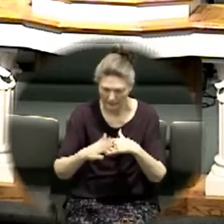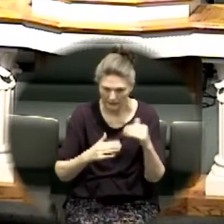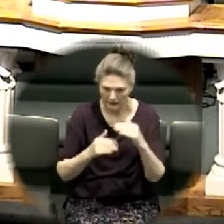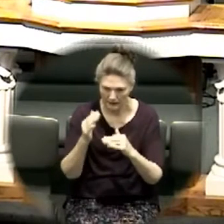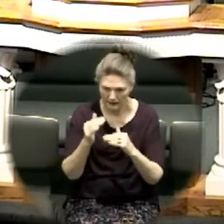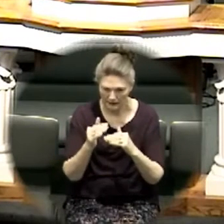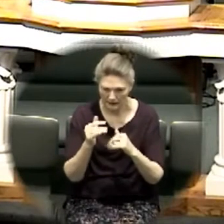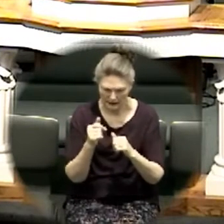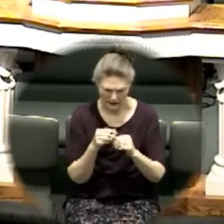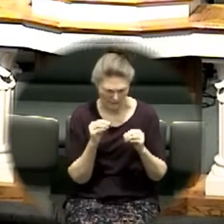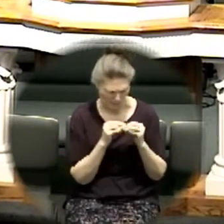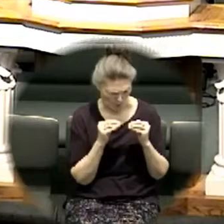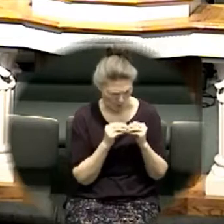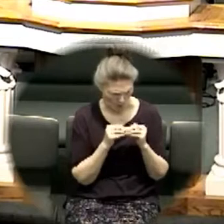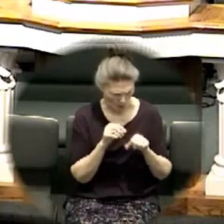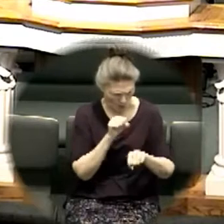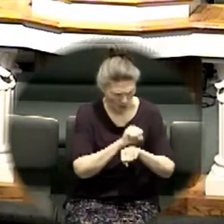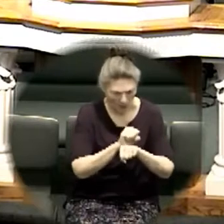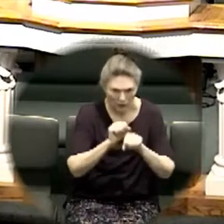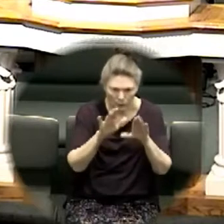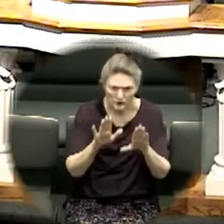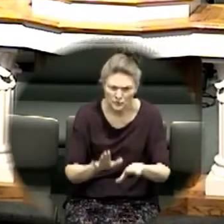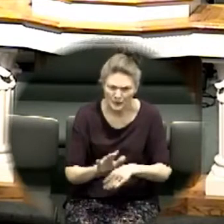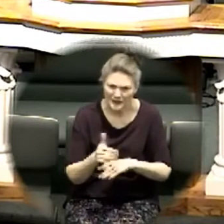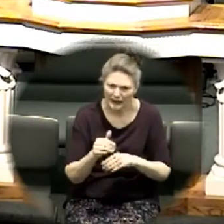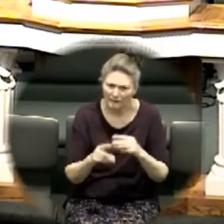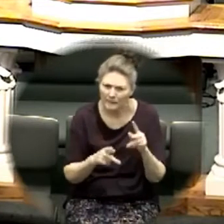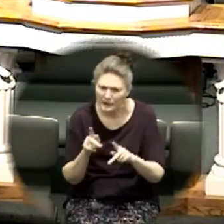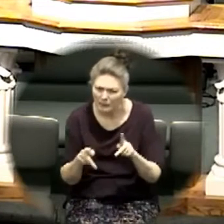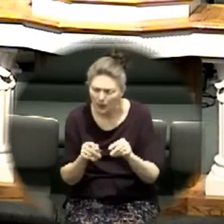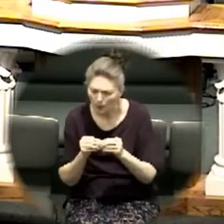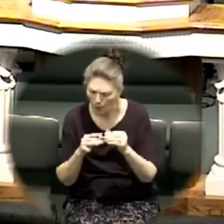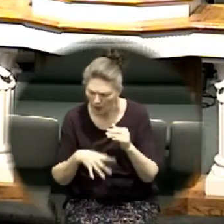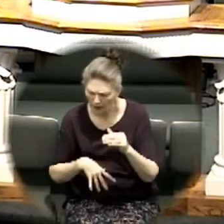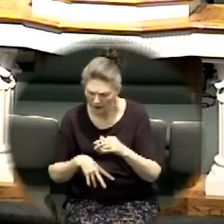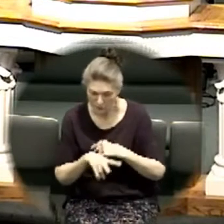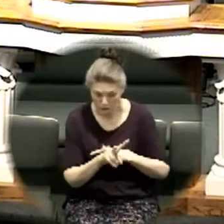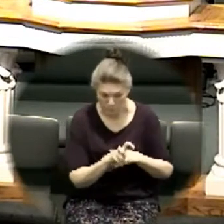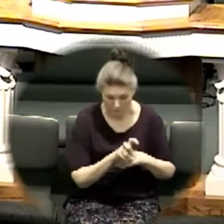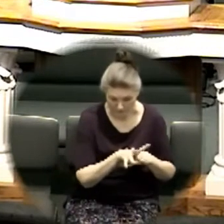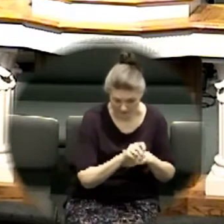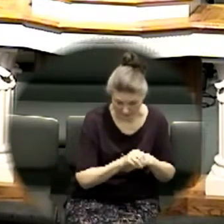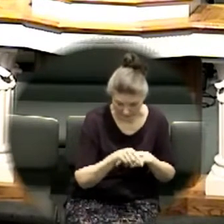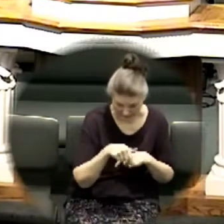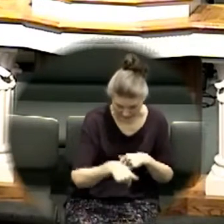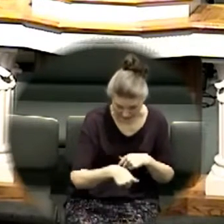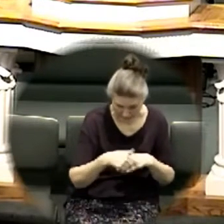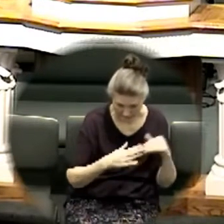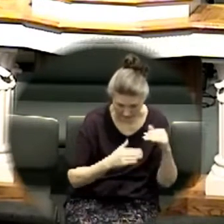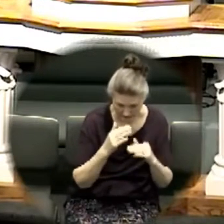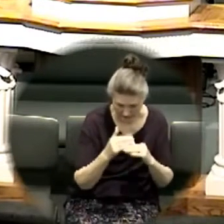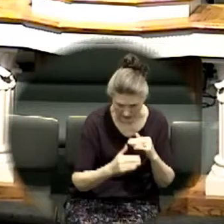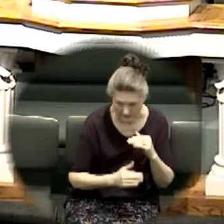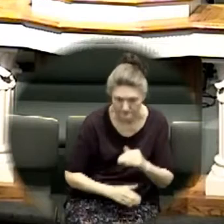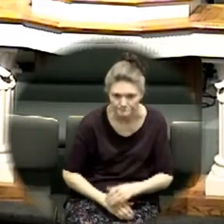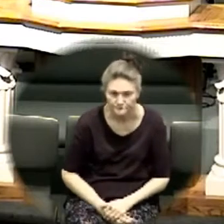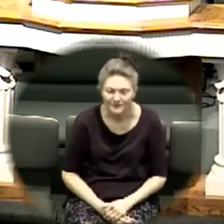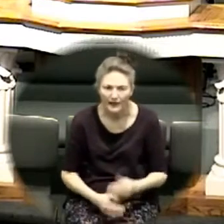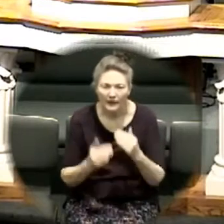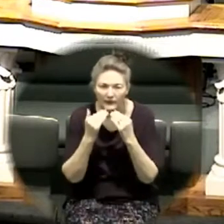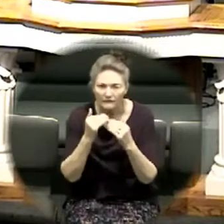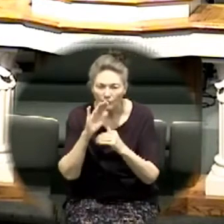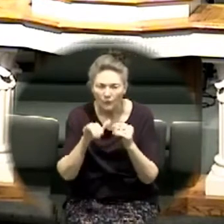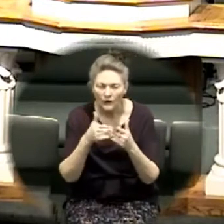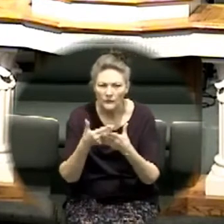had probably more miracles when we had 10 people in the church than we did when we had 250 people in the church so so thankful